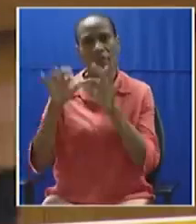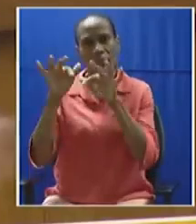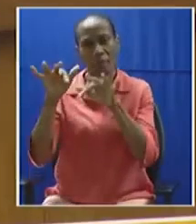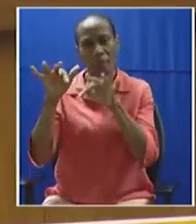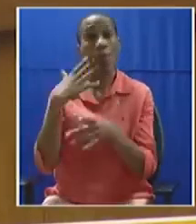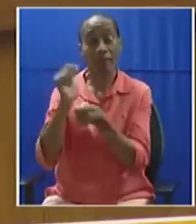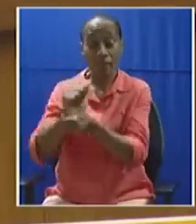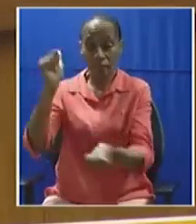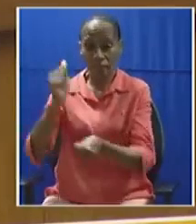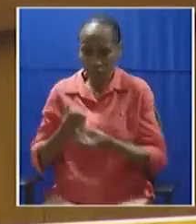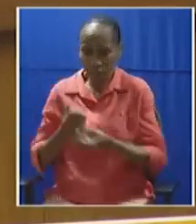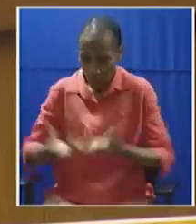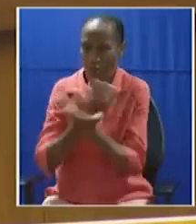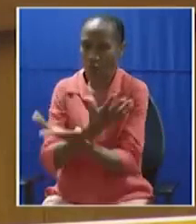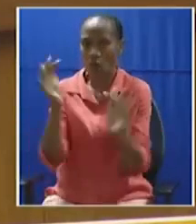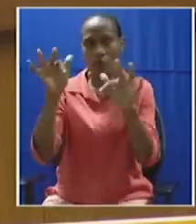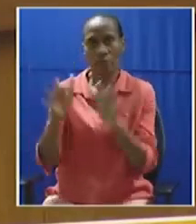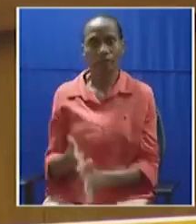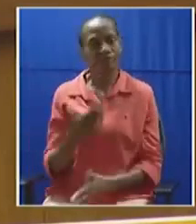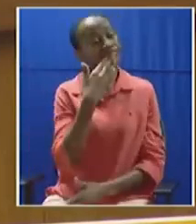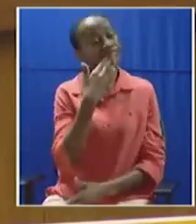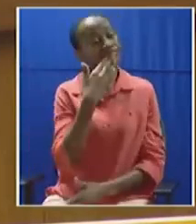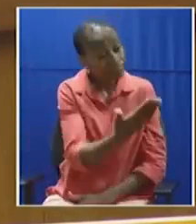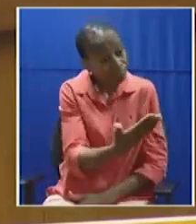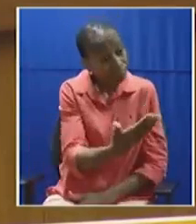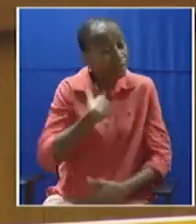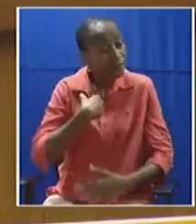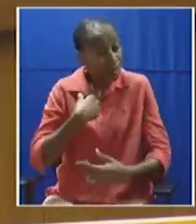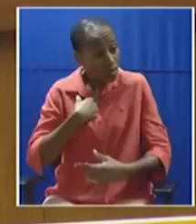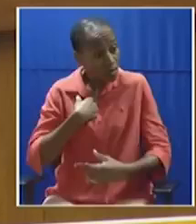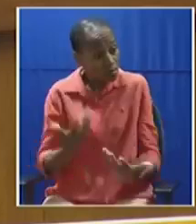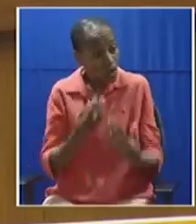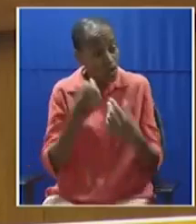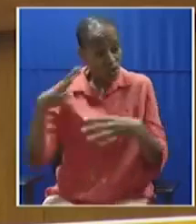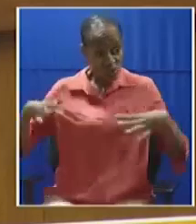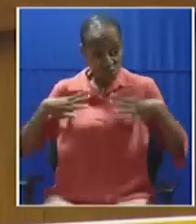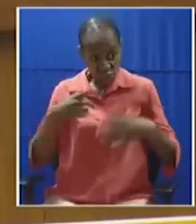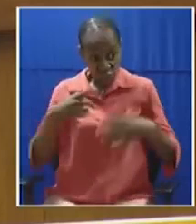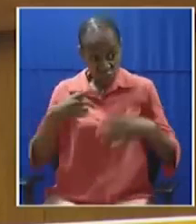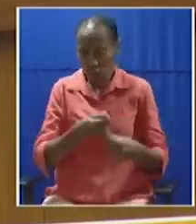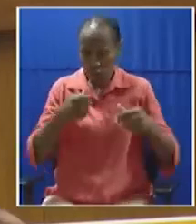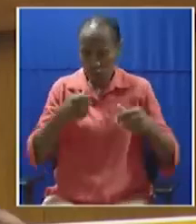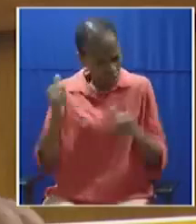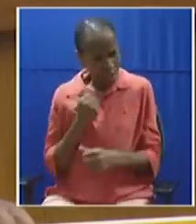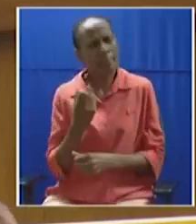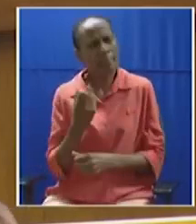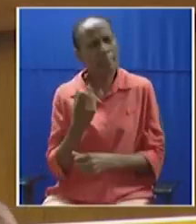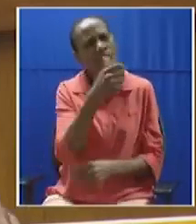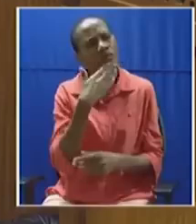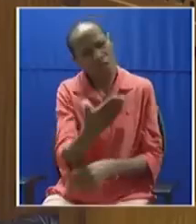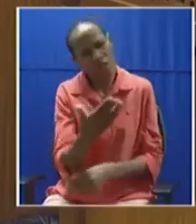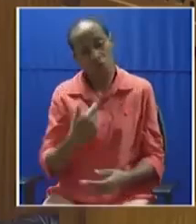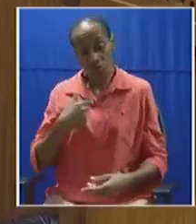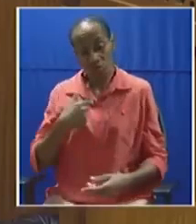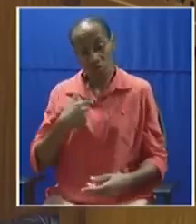everybody. I thank you, I'm grateful you are a billionaire, keep the billionaires and thank you for them. But we are